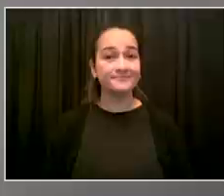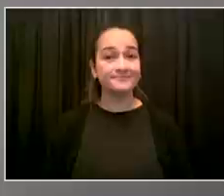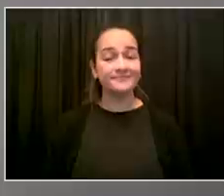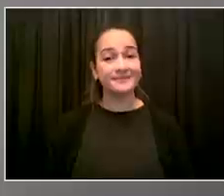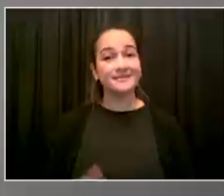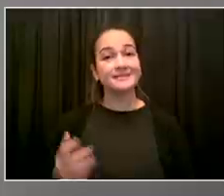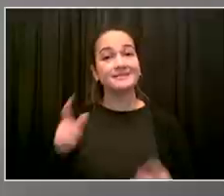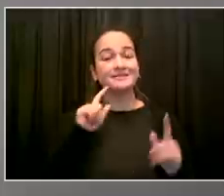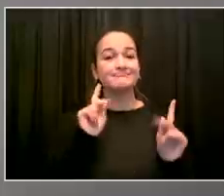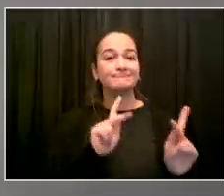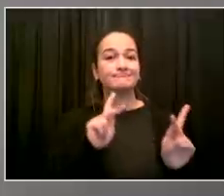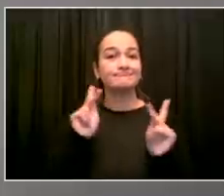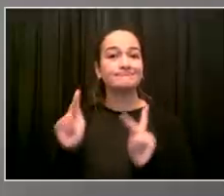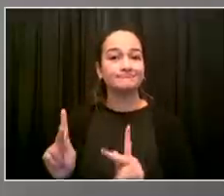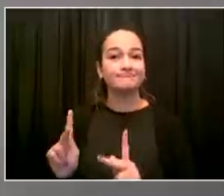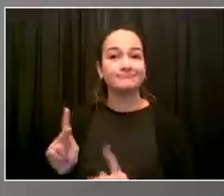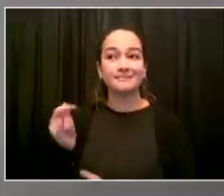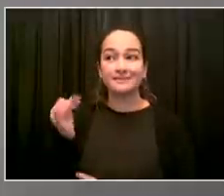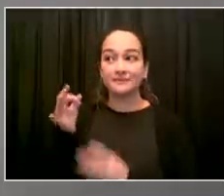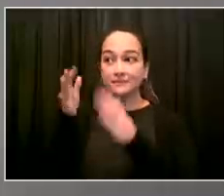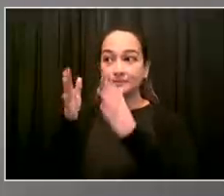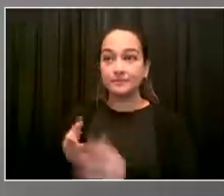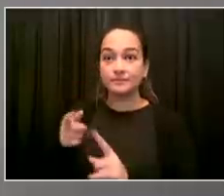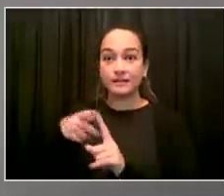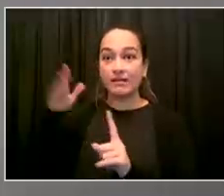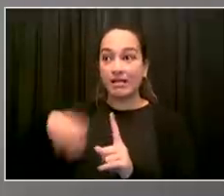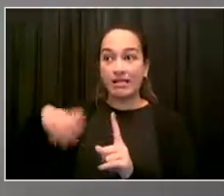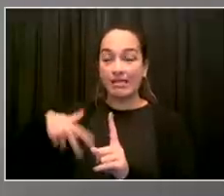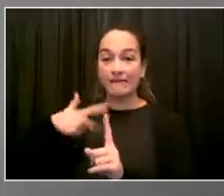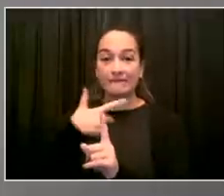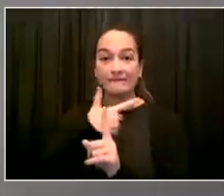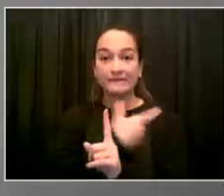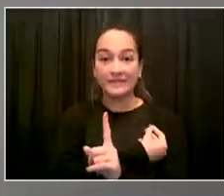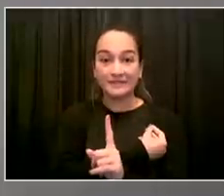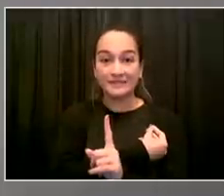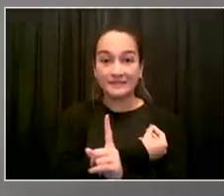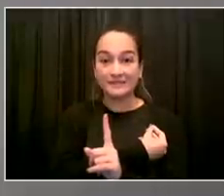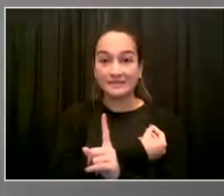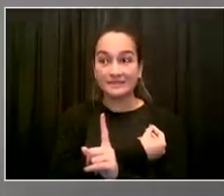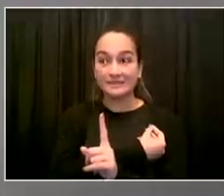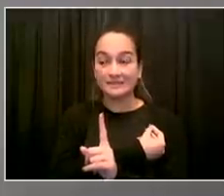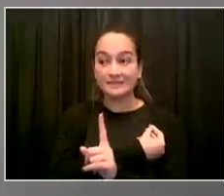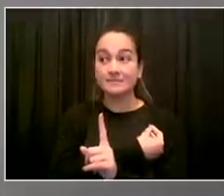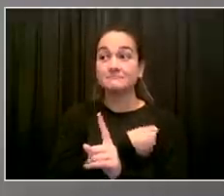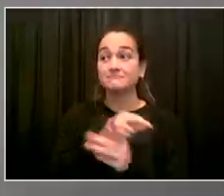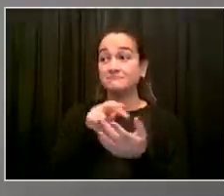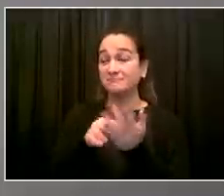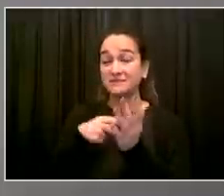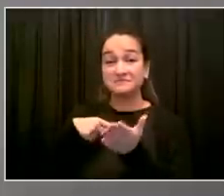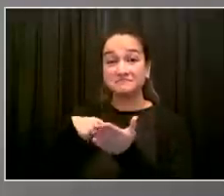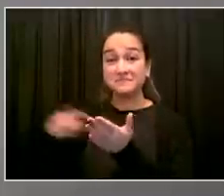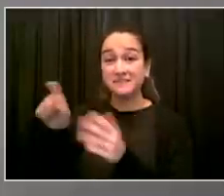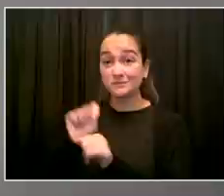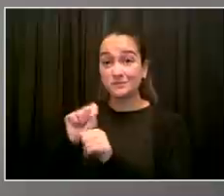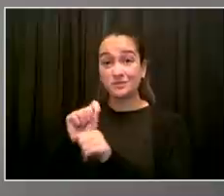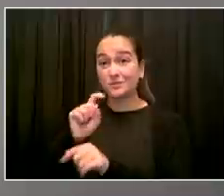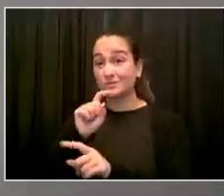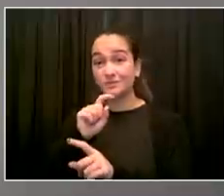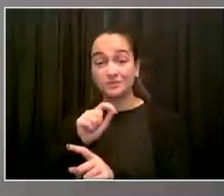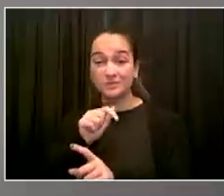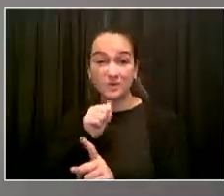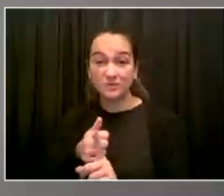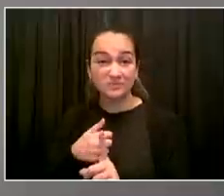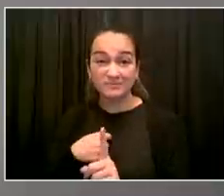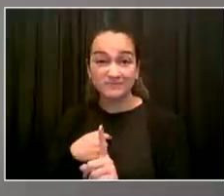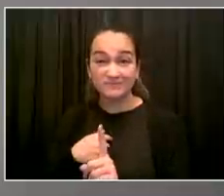communication open. And we're hoping that if not today, then by tomorrow, people will go and get vaccinated and